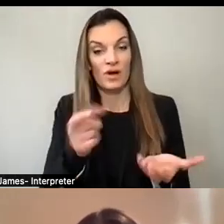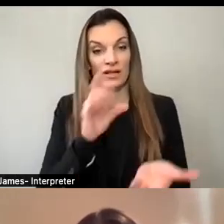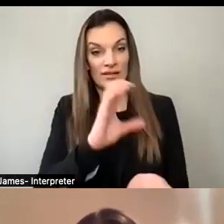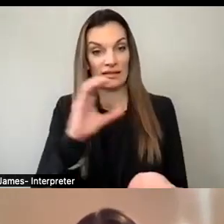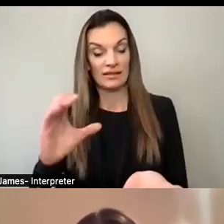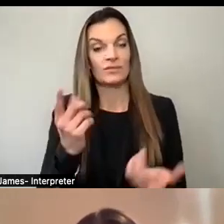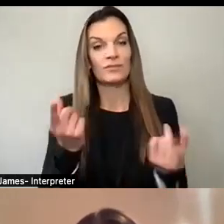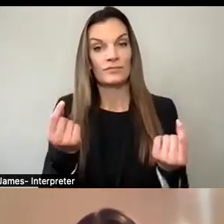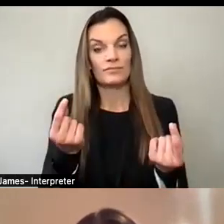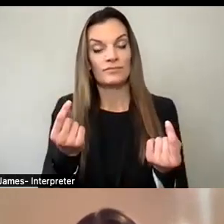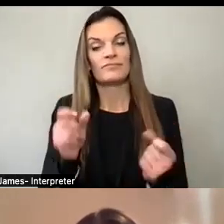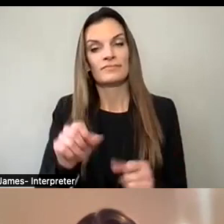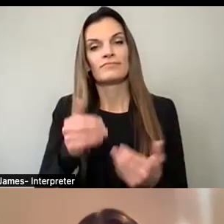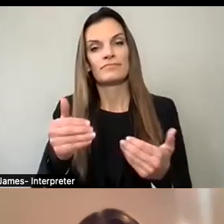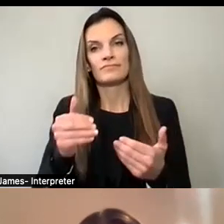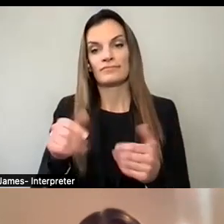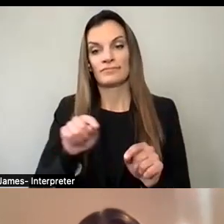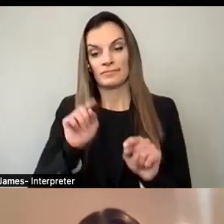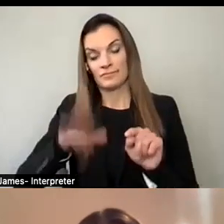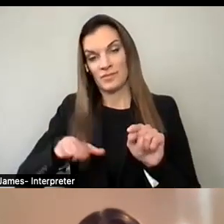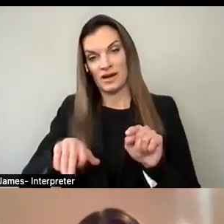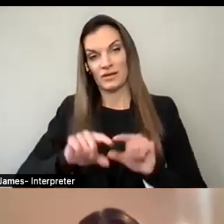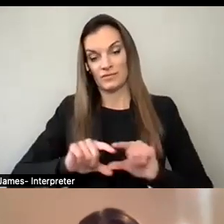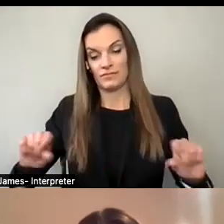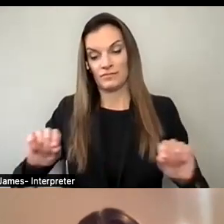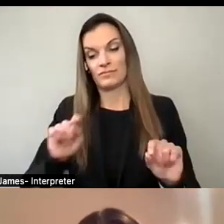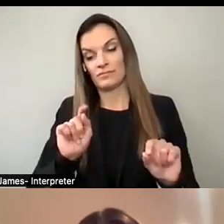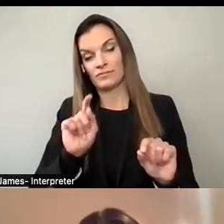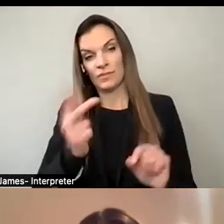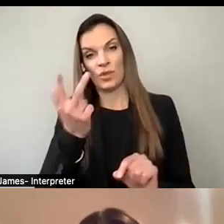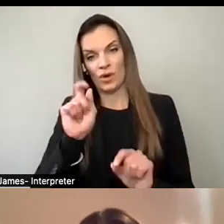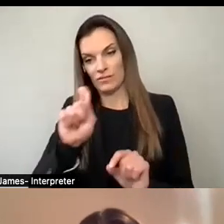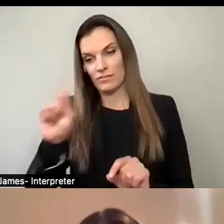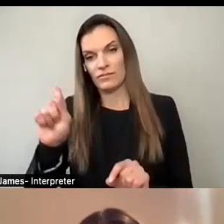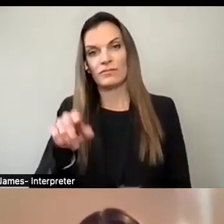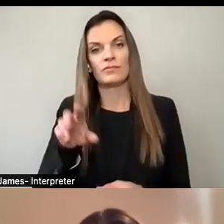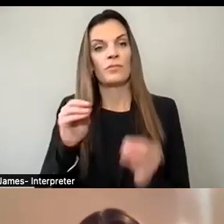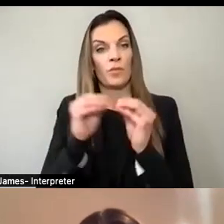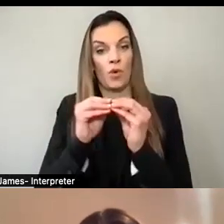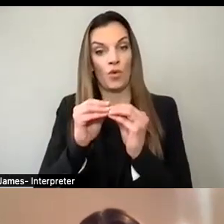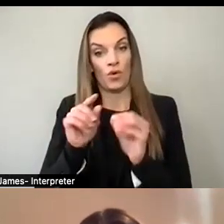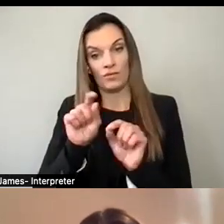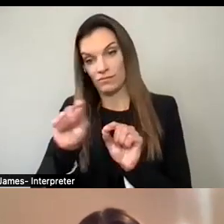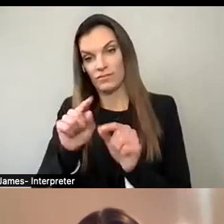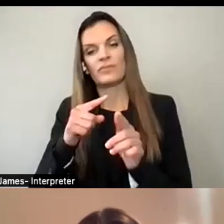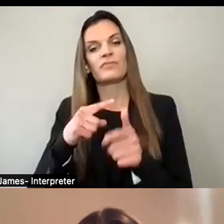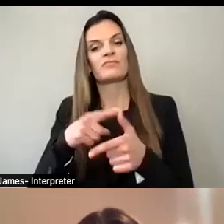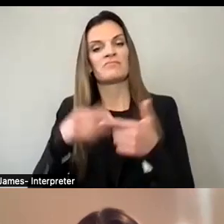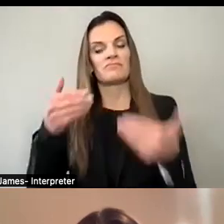click the three dots button on your bottom labeled more, choose captions, and then show captions.